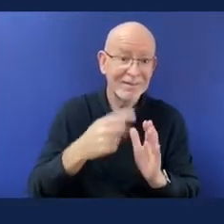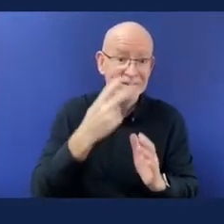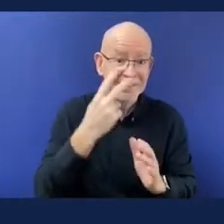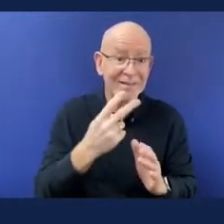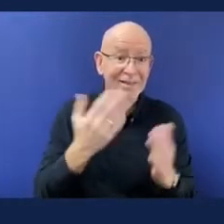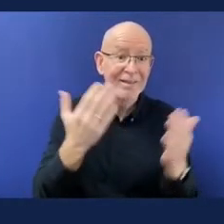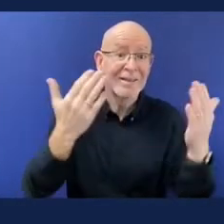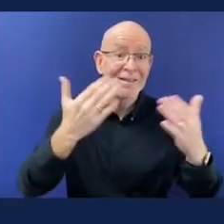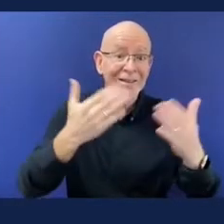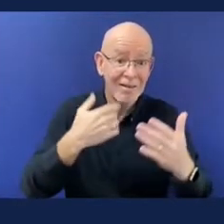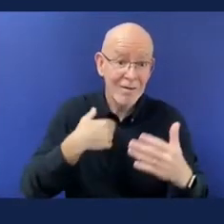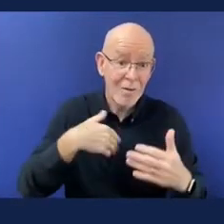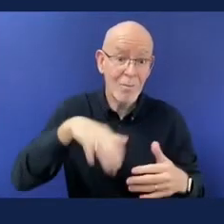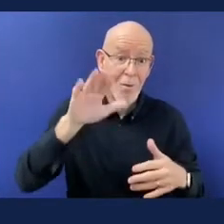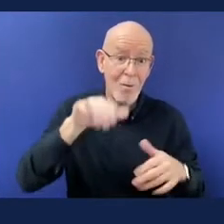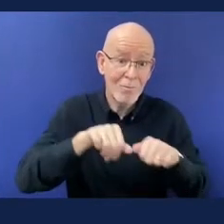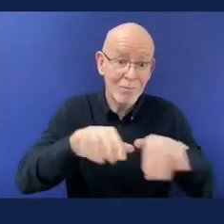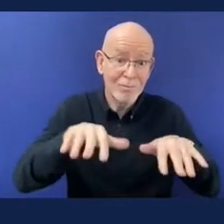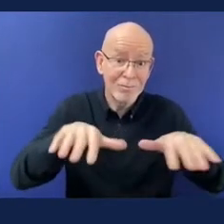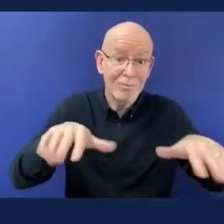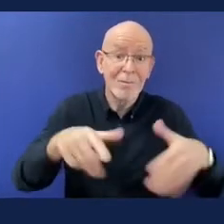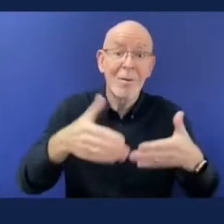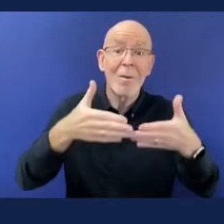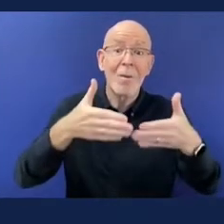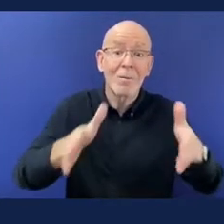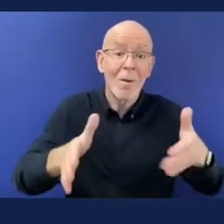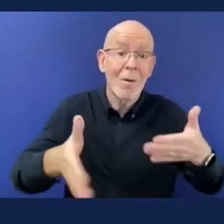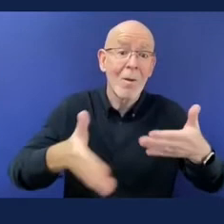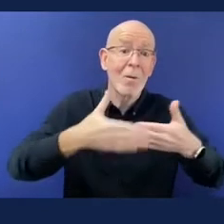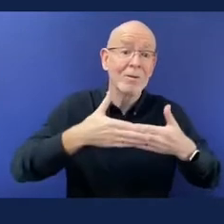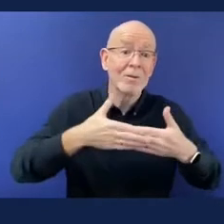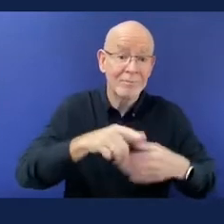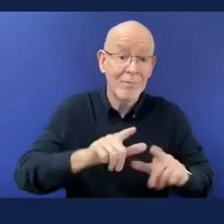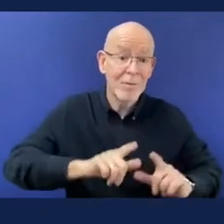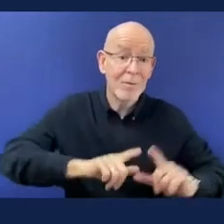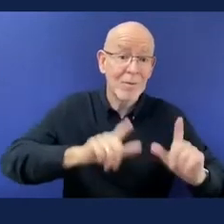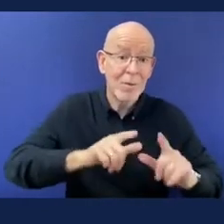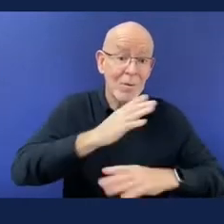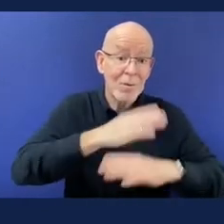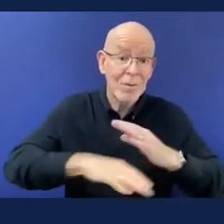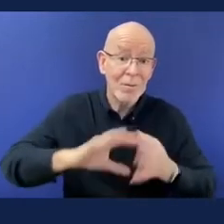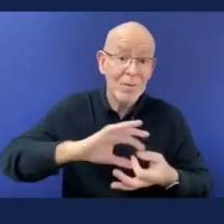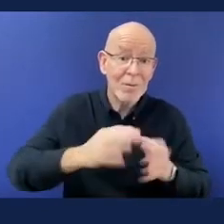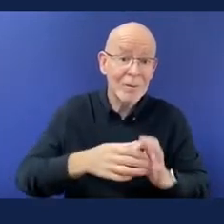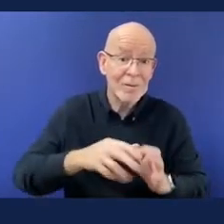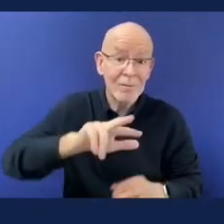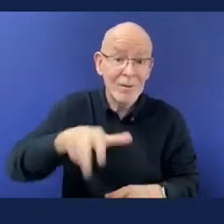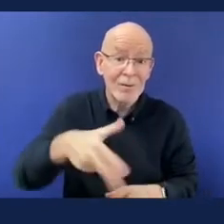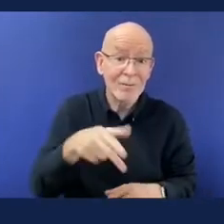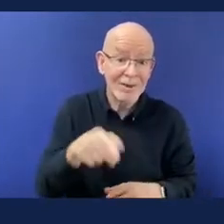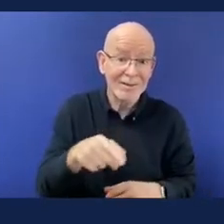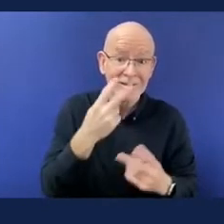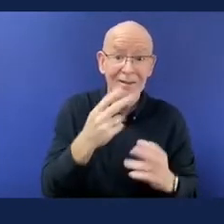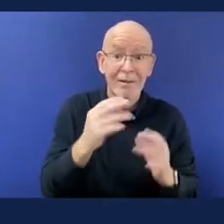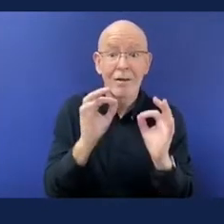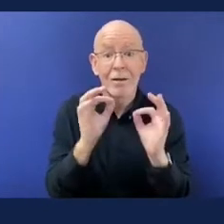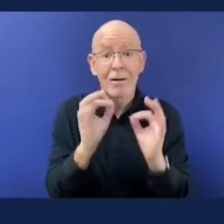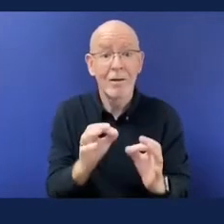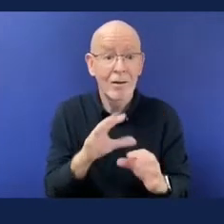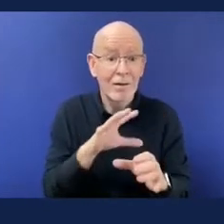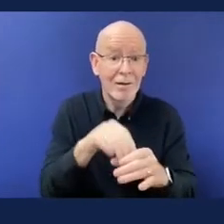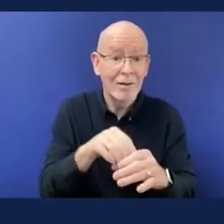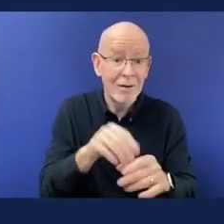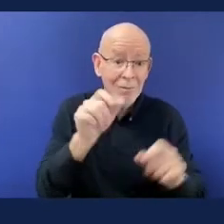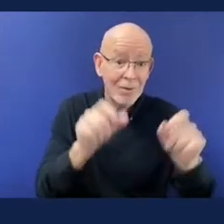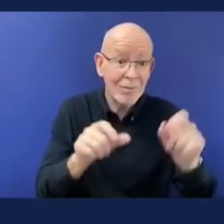and our president spoke about the campaign in his opening ceremony speech and then we played out the film to everyone watching we did the same in the